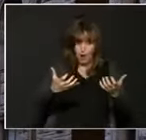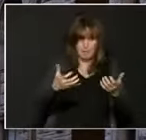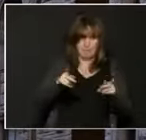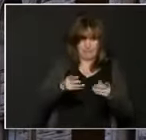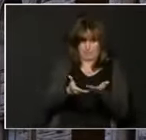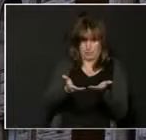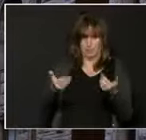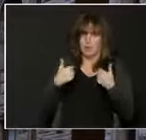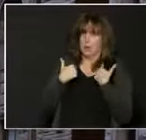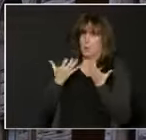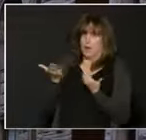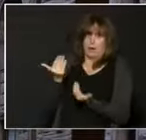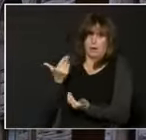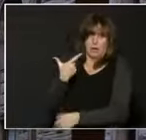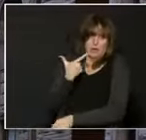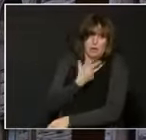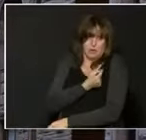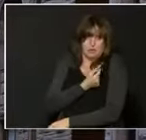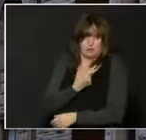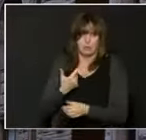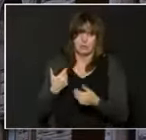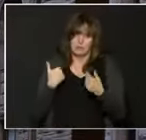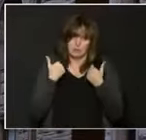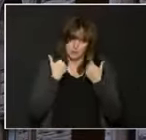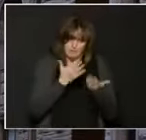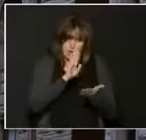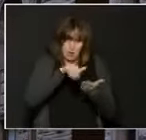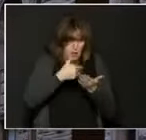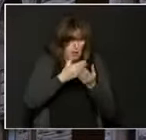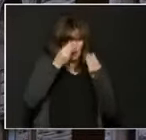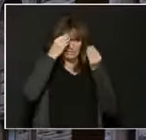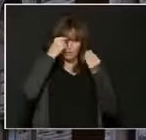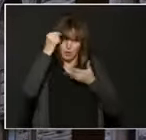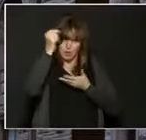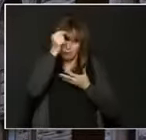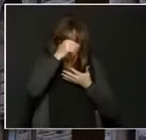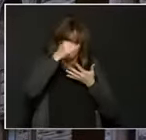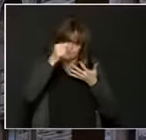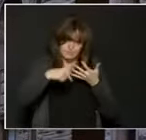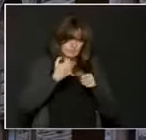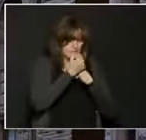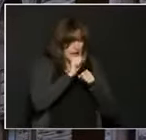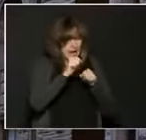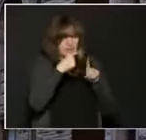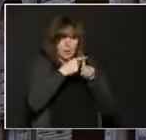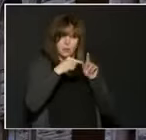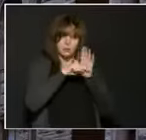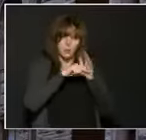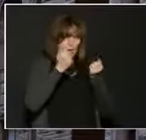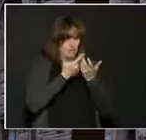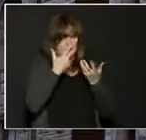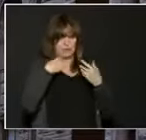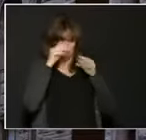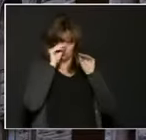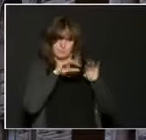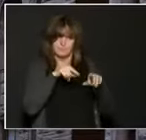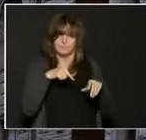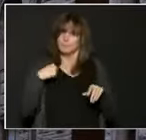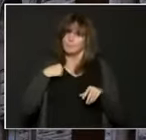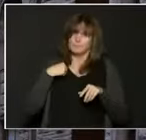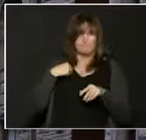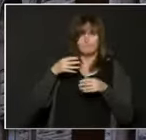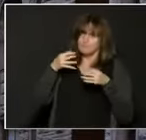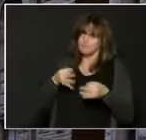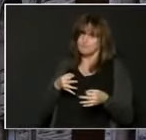all the information they need as well as all the safety information, et cetera. What we can do is to say sometimes for access or